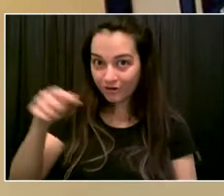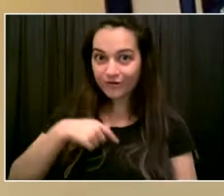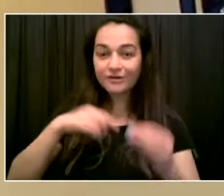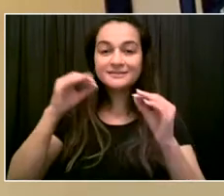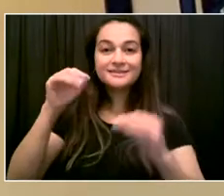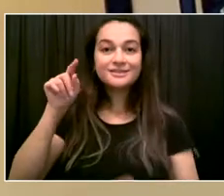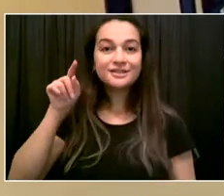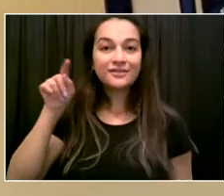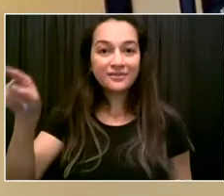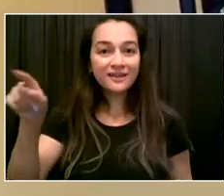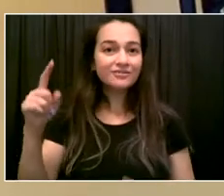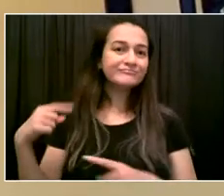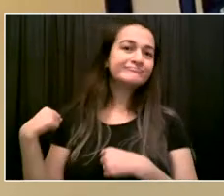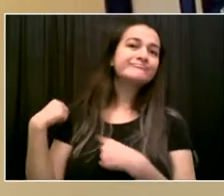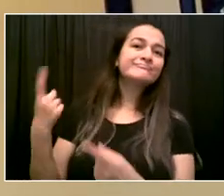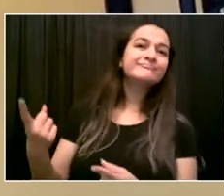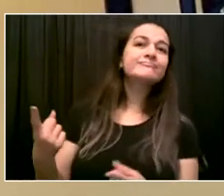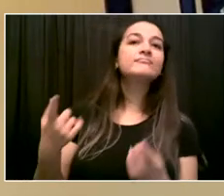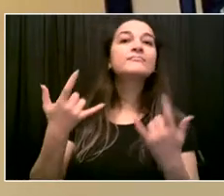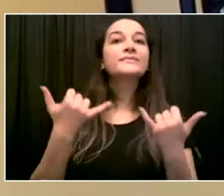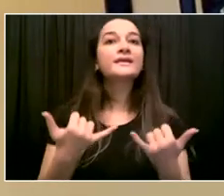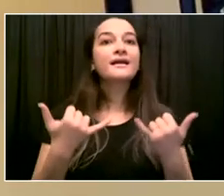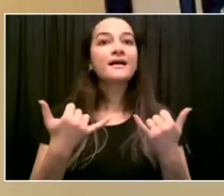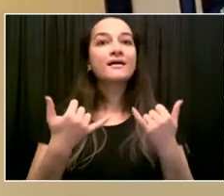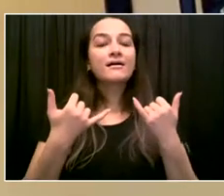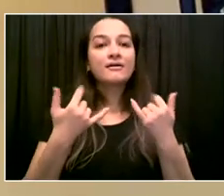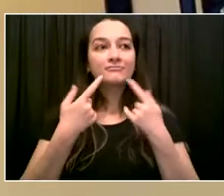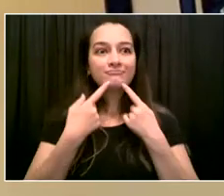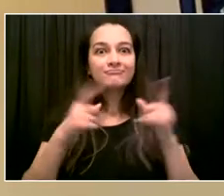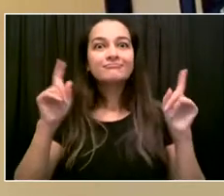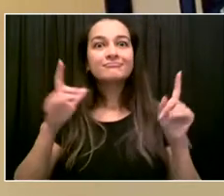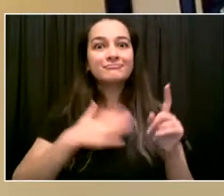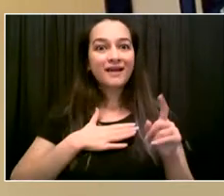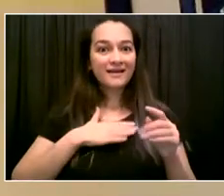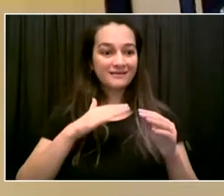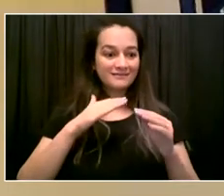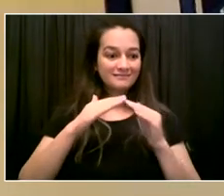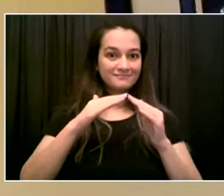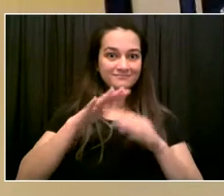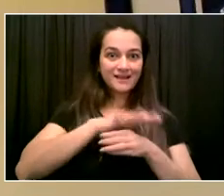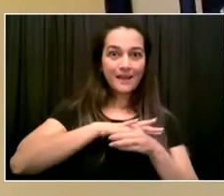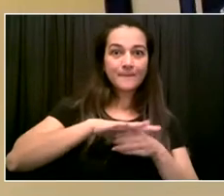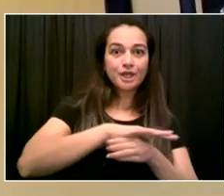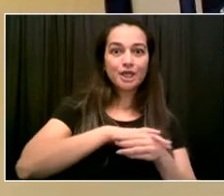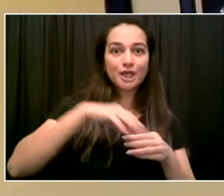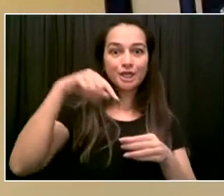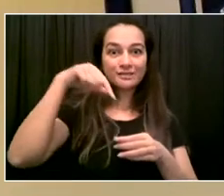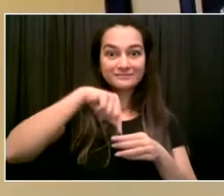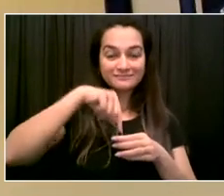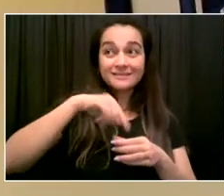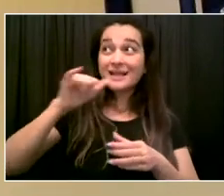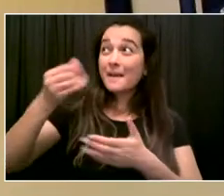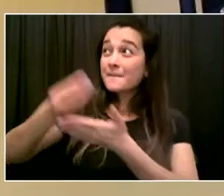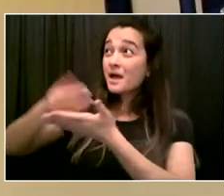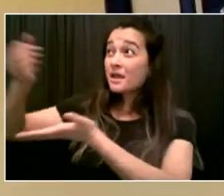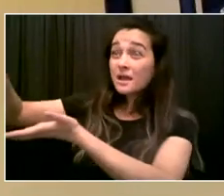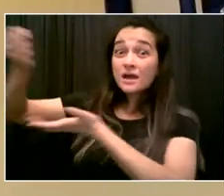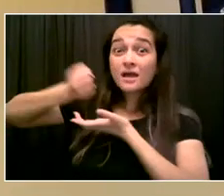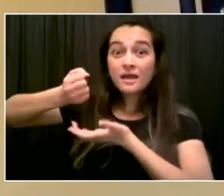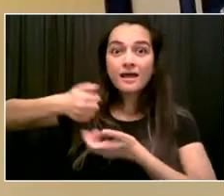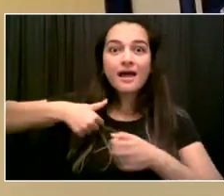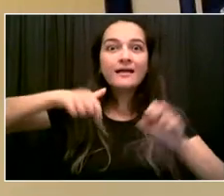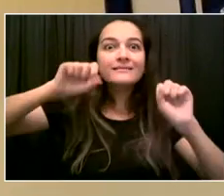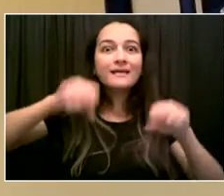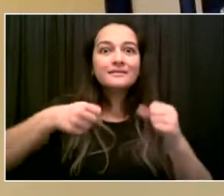you, and I thank the city for investing in music, in jazz, and art in general across the world.